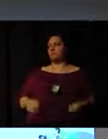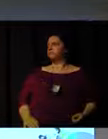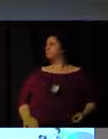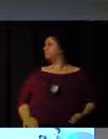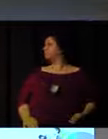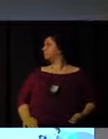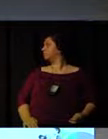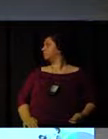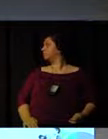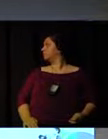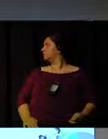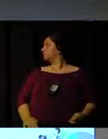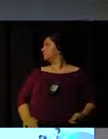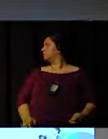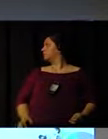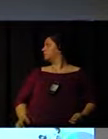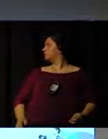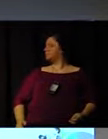Okay.